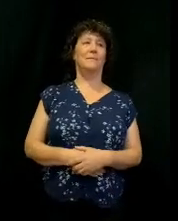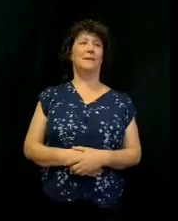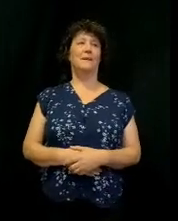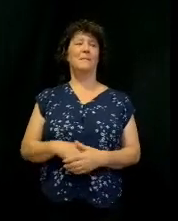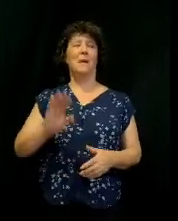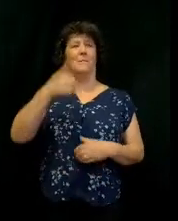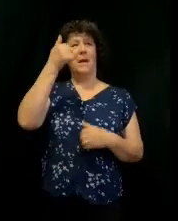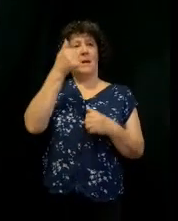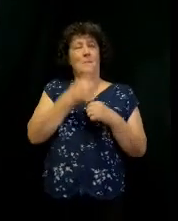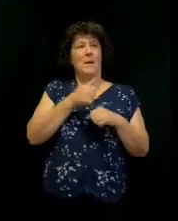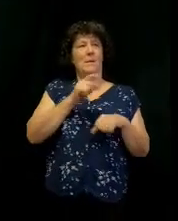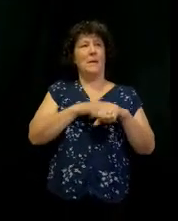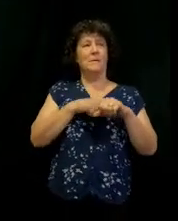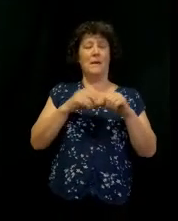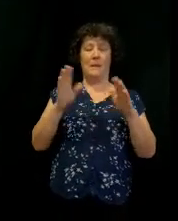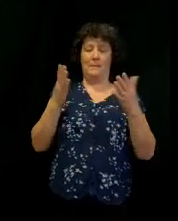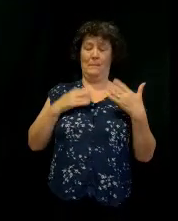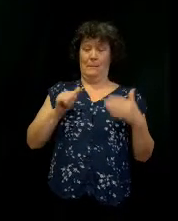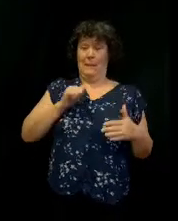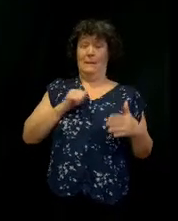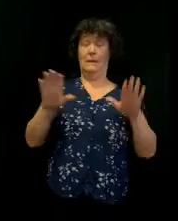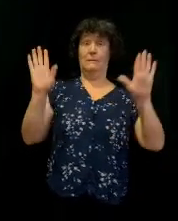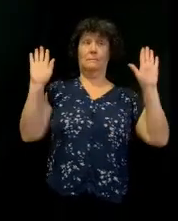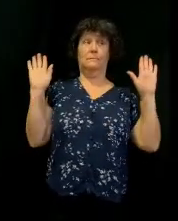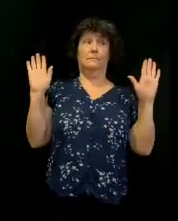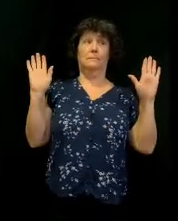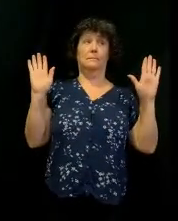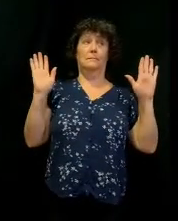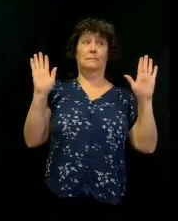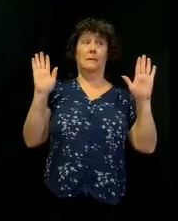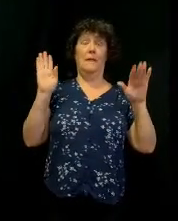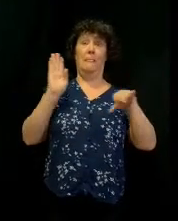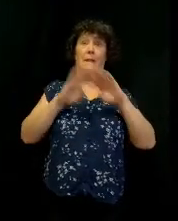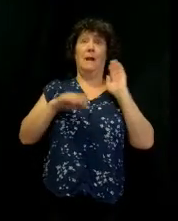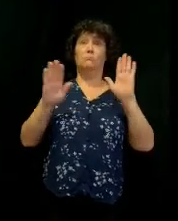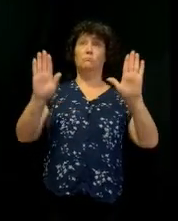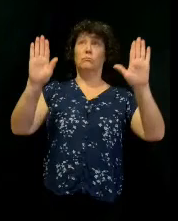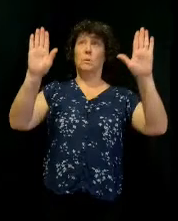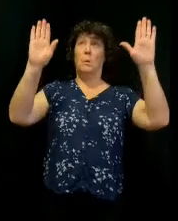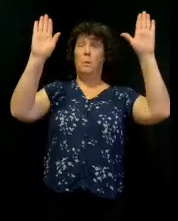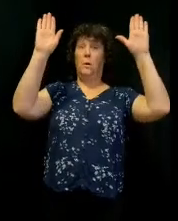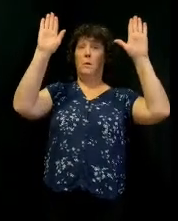But I can remember the time when I was like that, and can remember the time when I went like that.